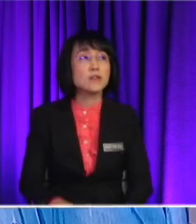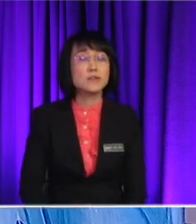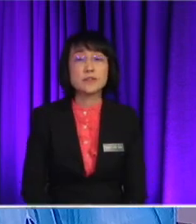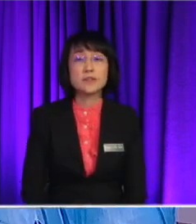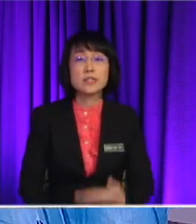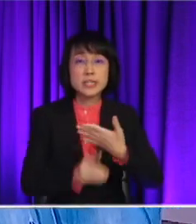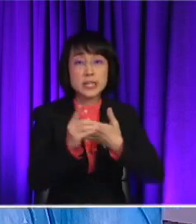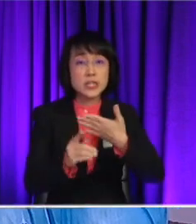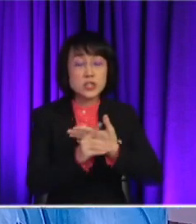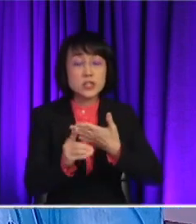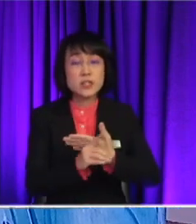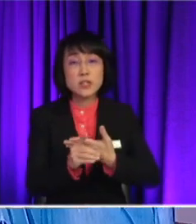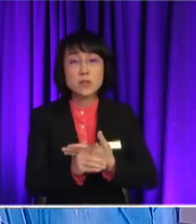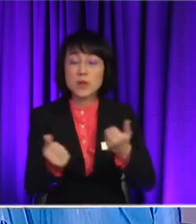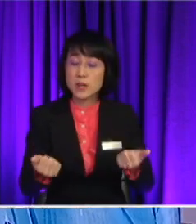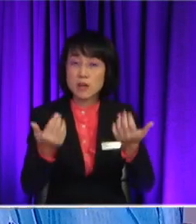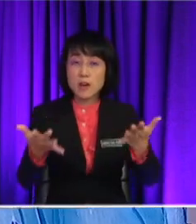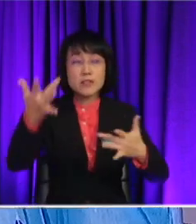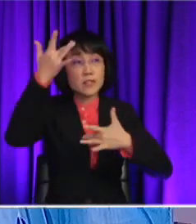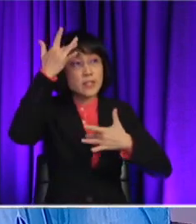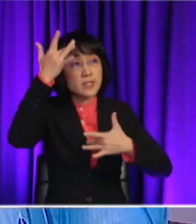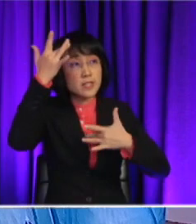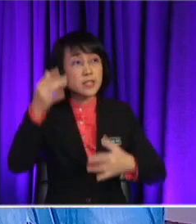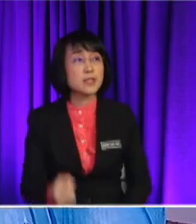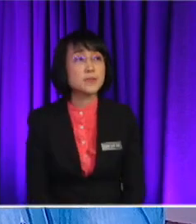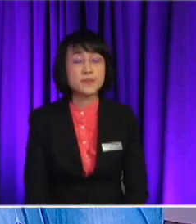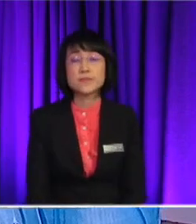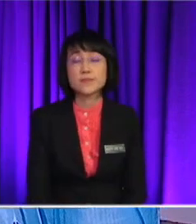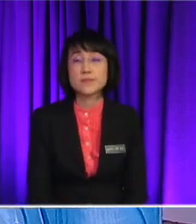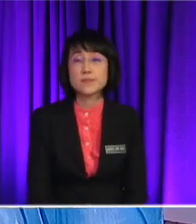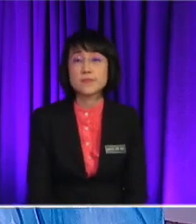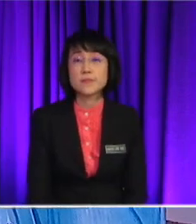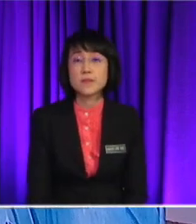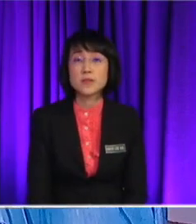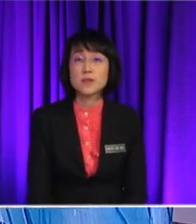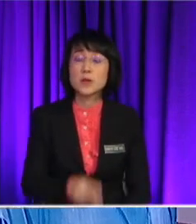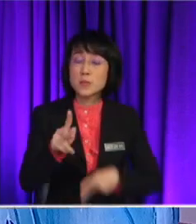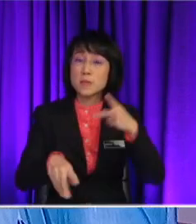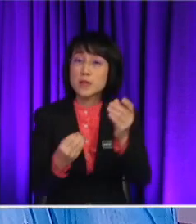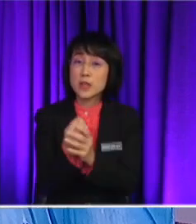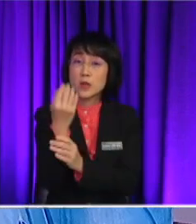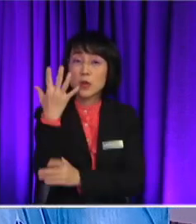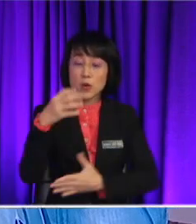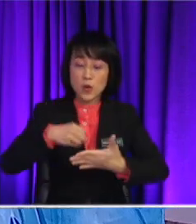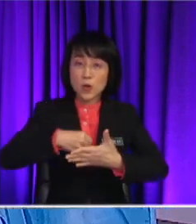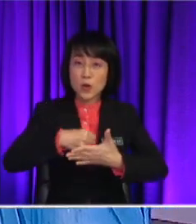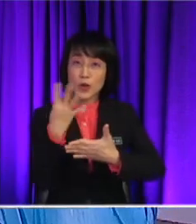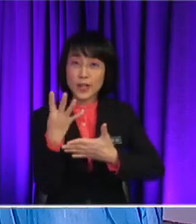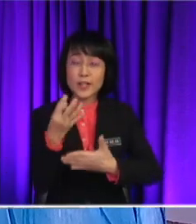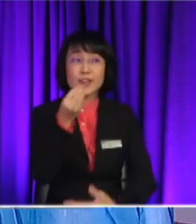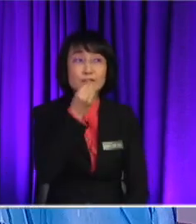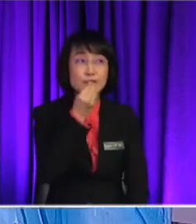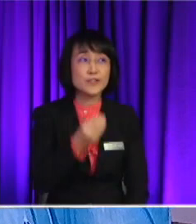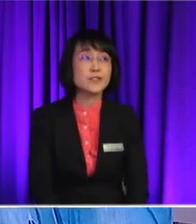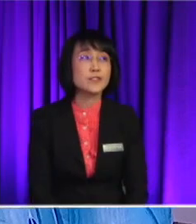Which can cause diseases Or is it good for them because they can grow their own organic food Okay? So those